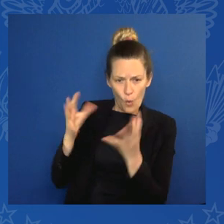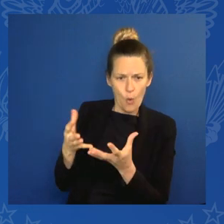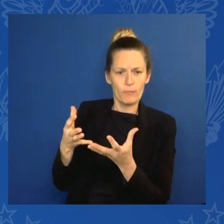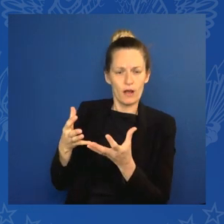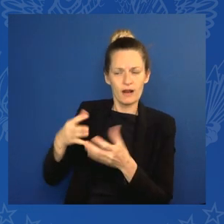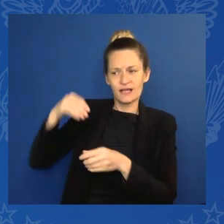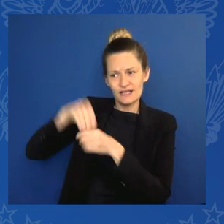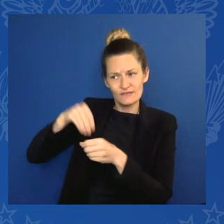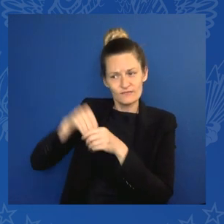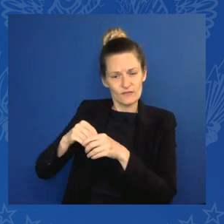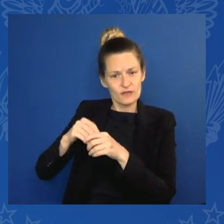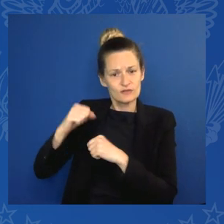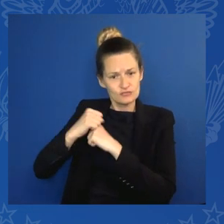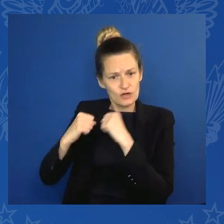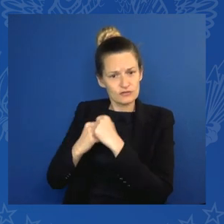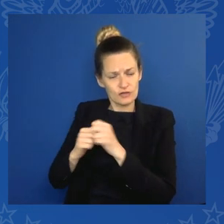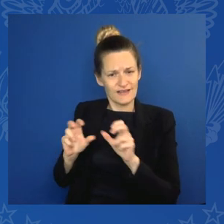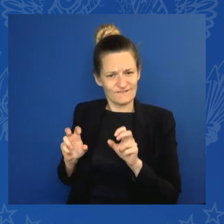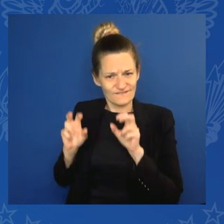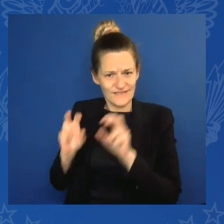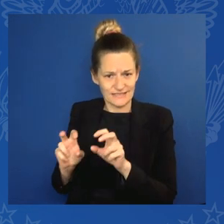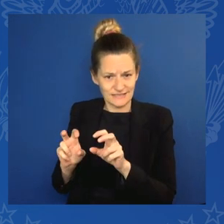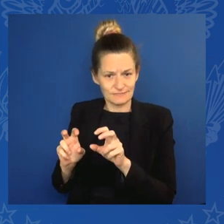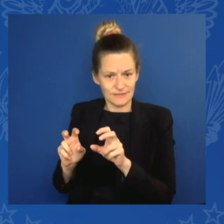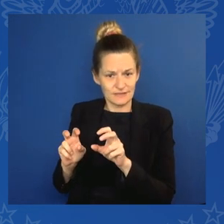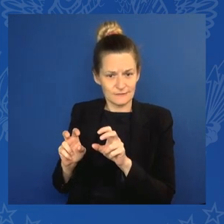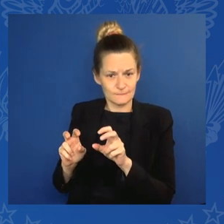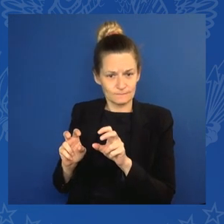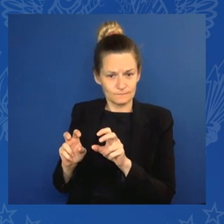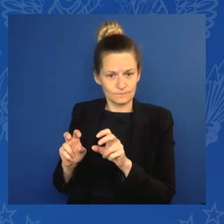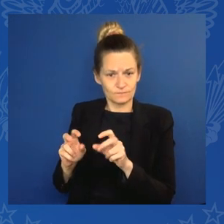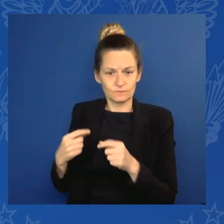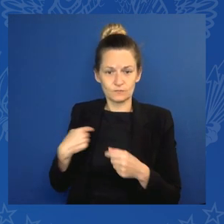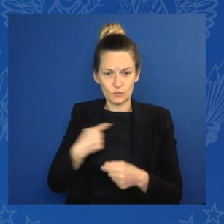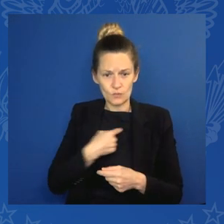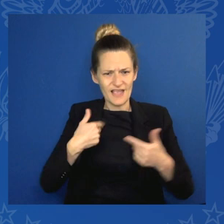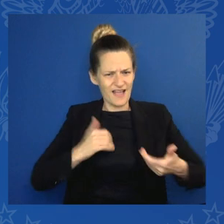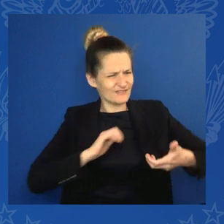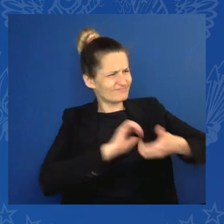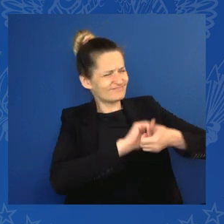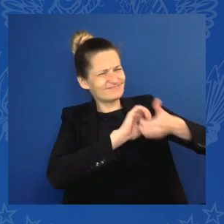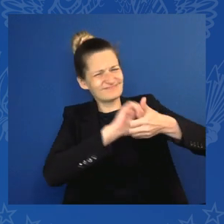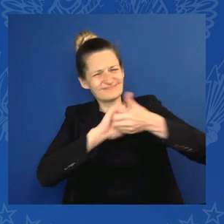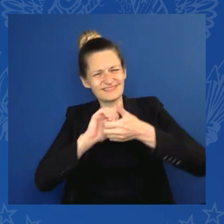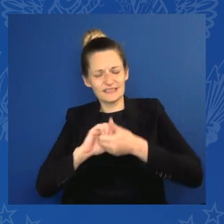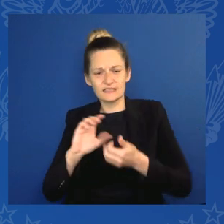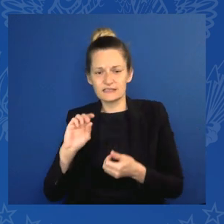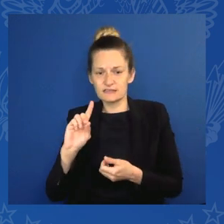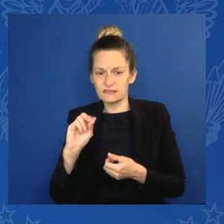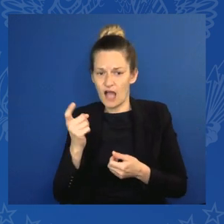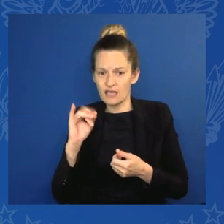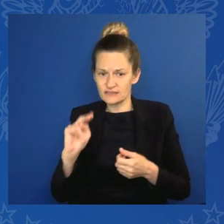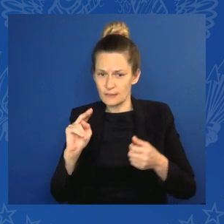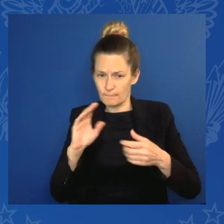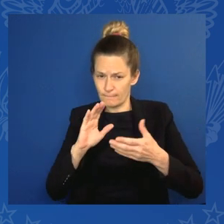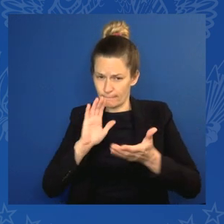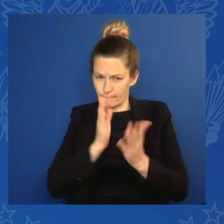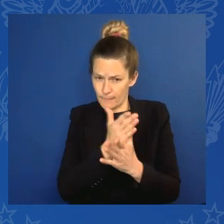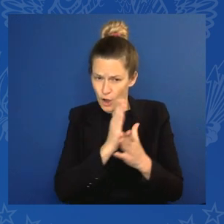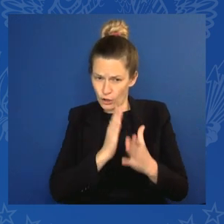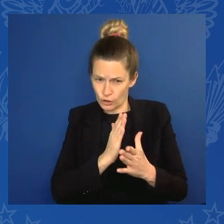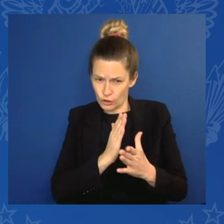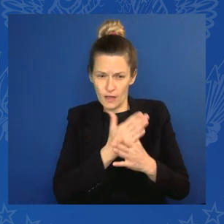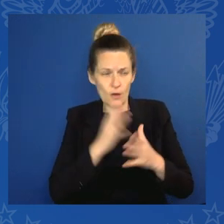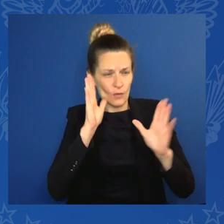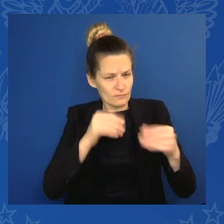And I'm proud to announce the United States will mobilize $200 billion in public and private capital over the next